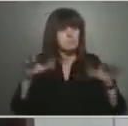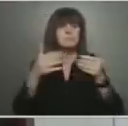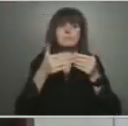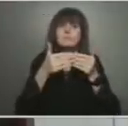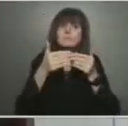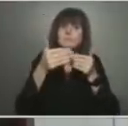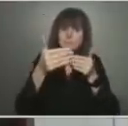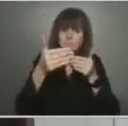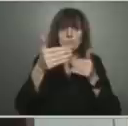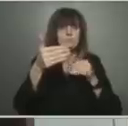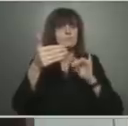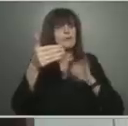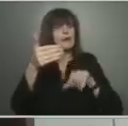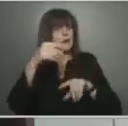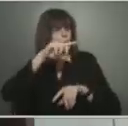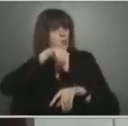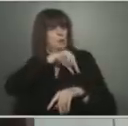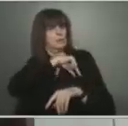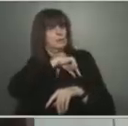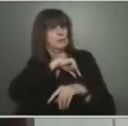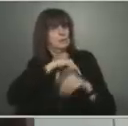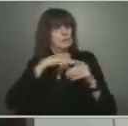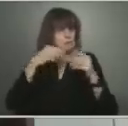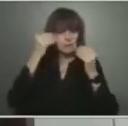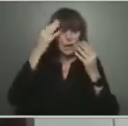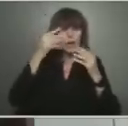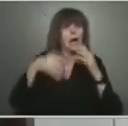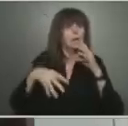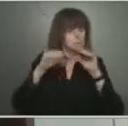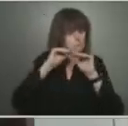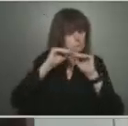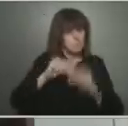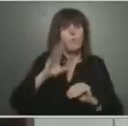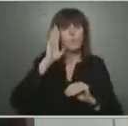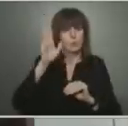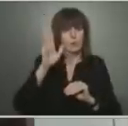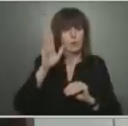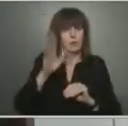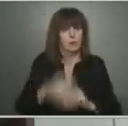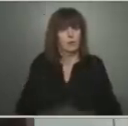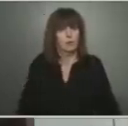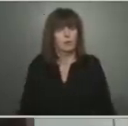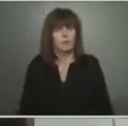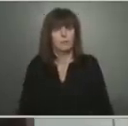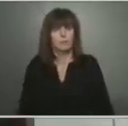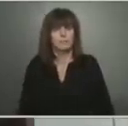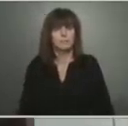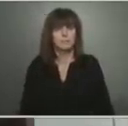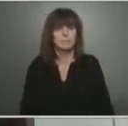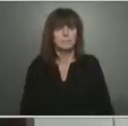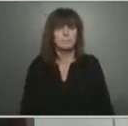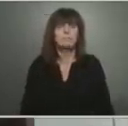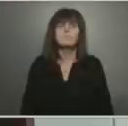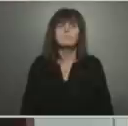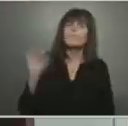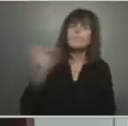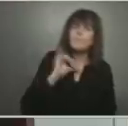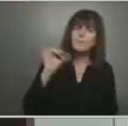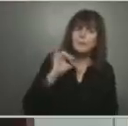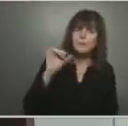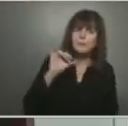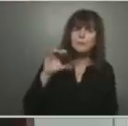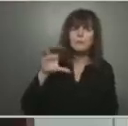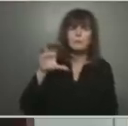registrar. As well, we've connected with the coroner's office and want to have ongoing education